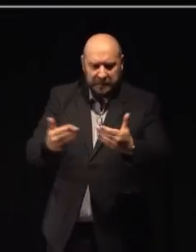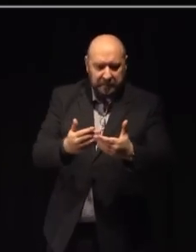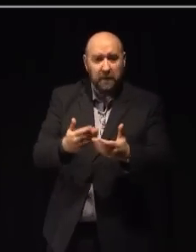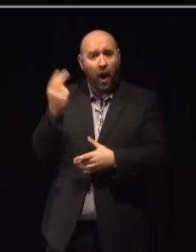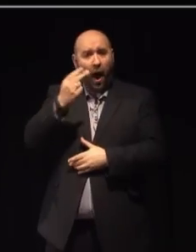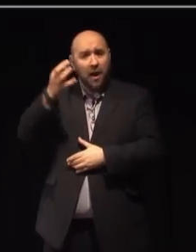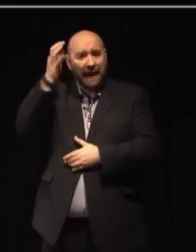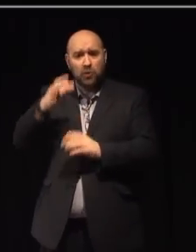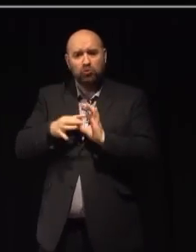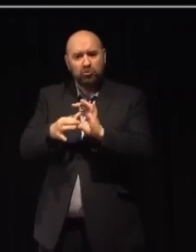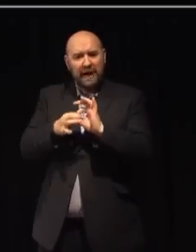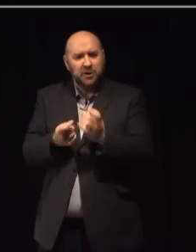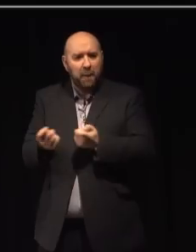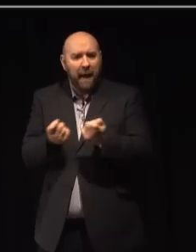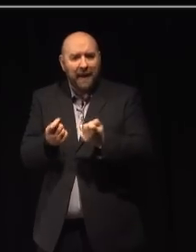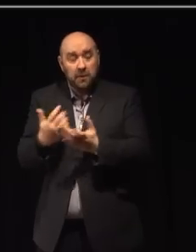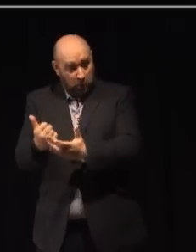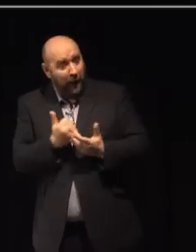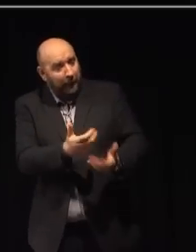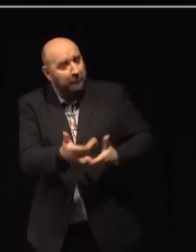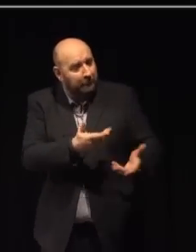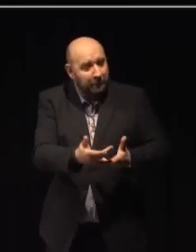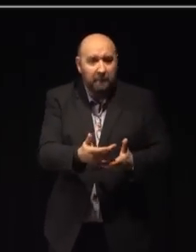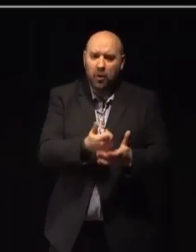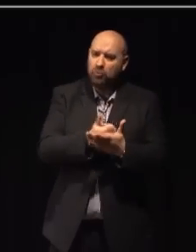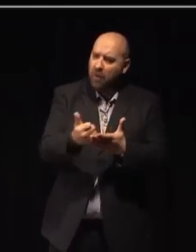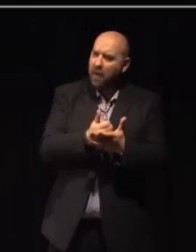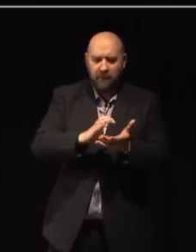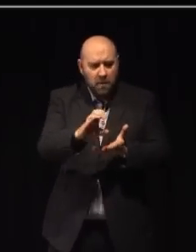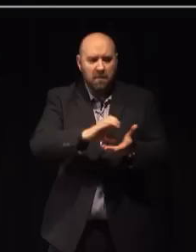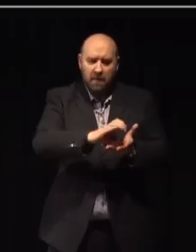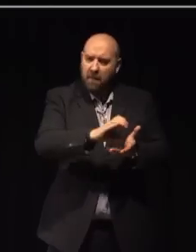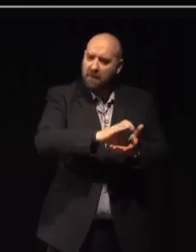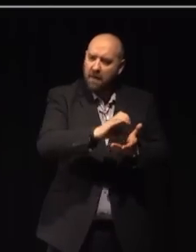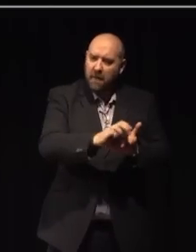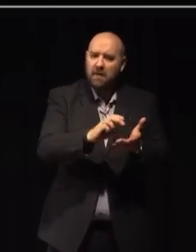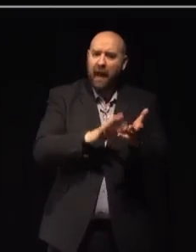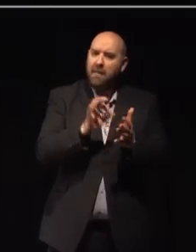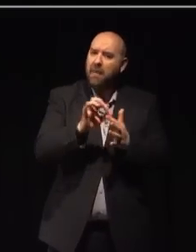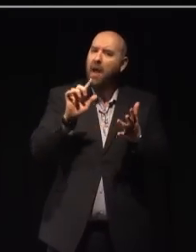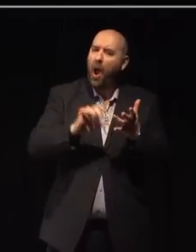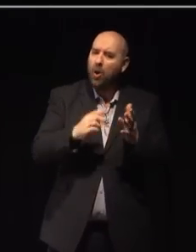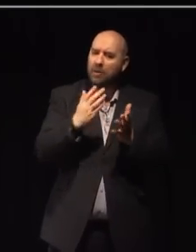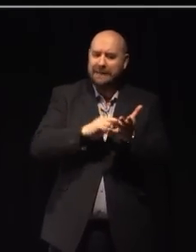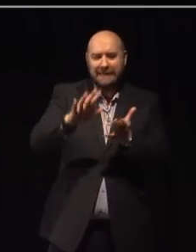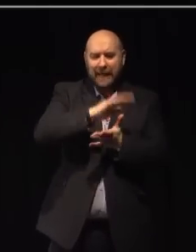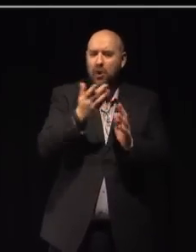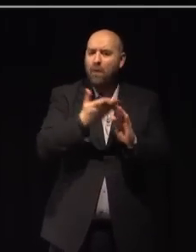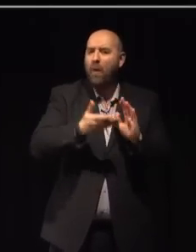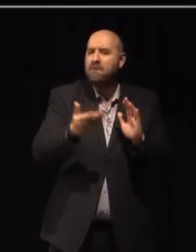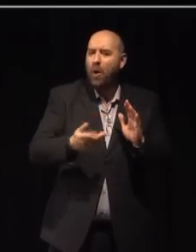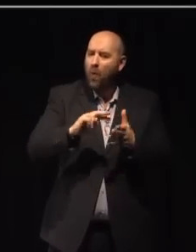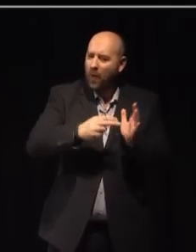were at hand. It went on to become one of our regularly funded national portfolio organisations and a major visitor